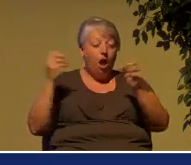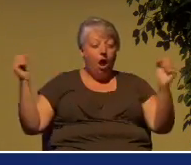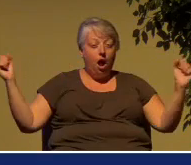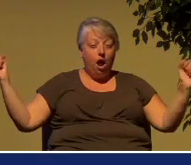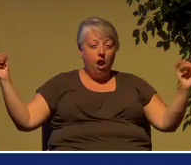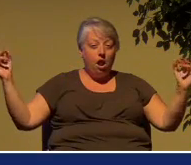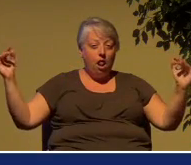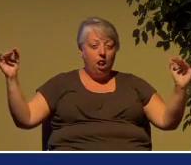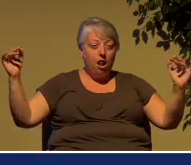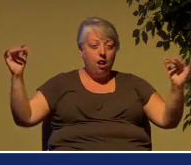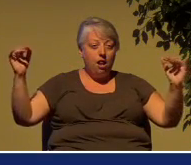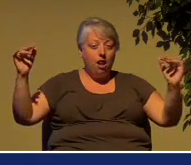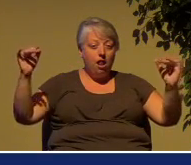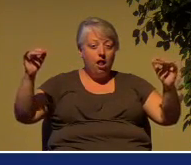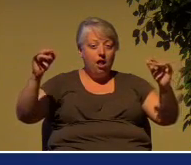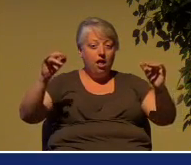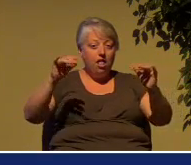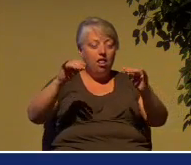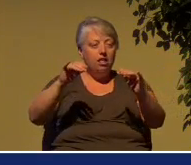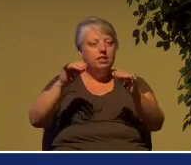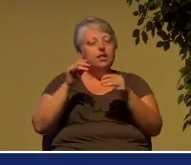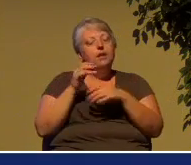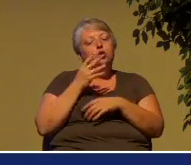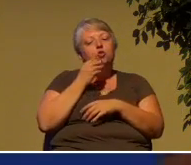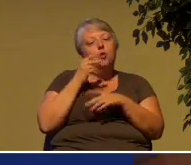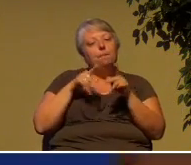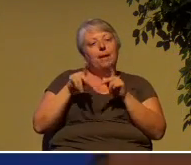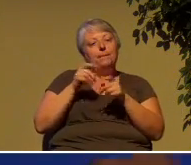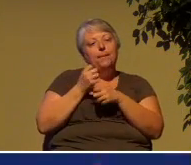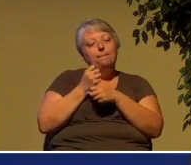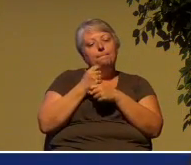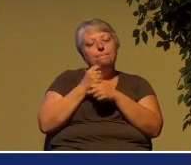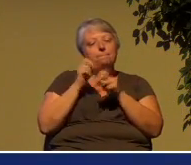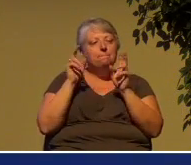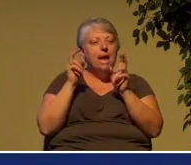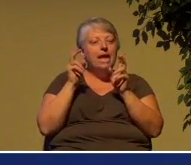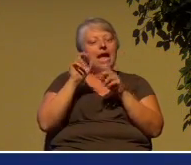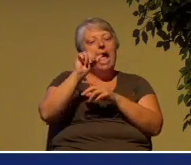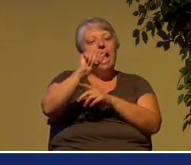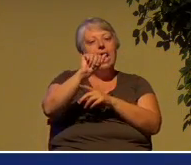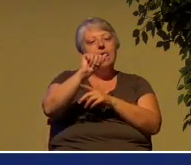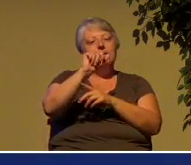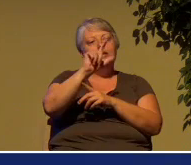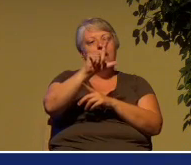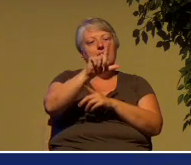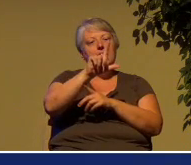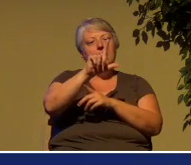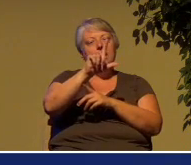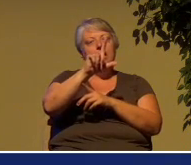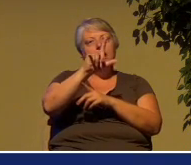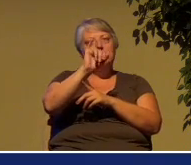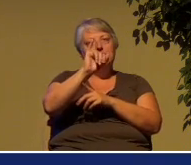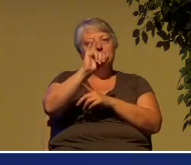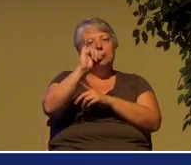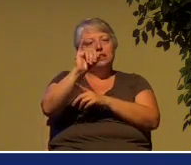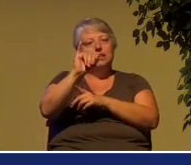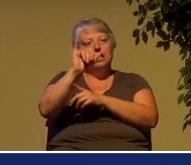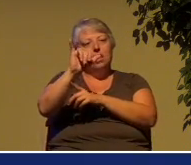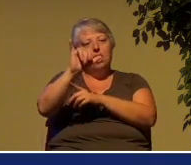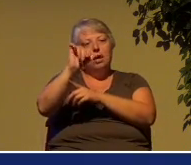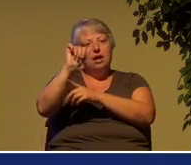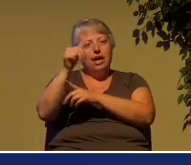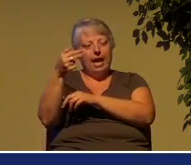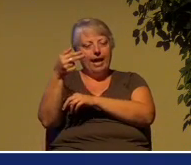Aliyah is the process of emigrating from your native country back